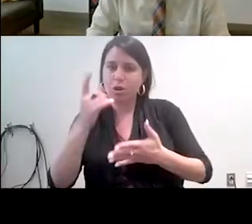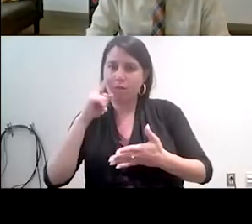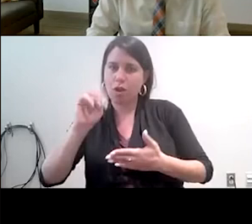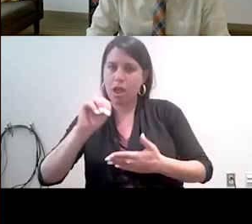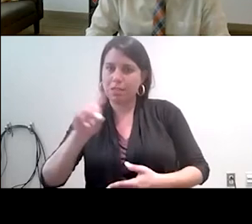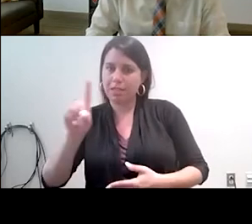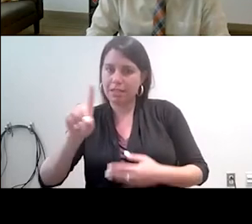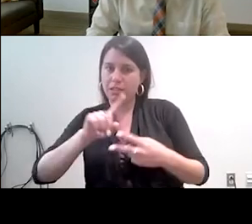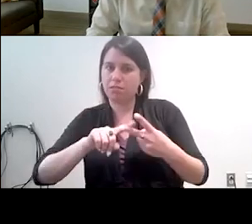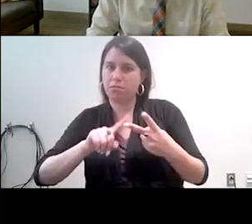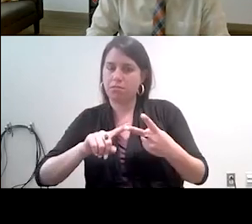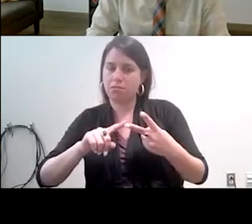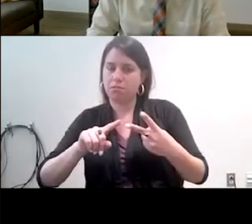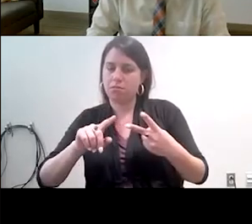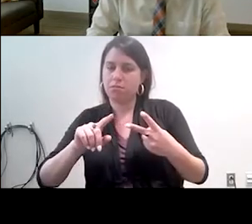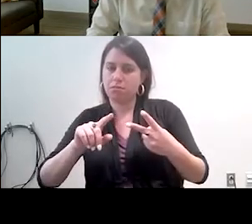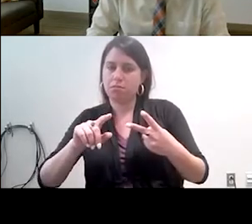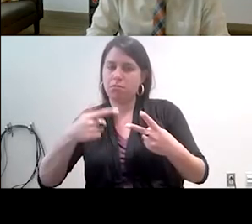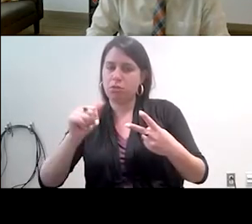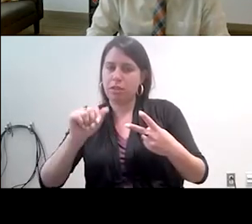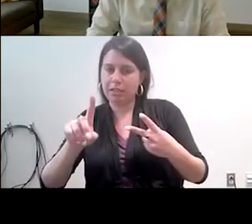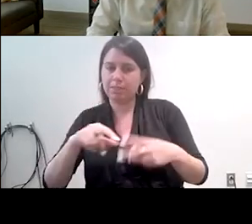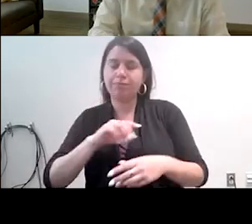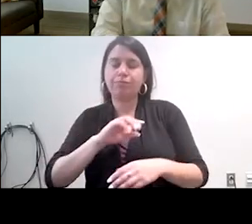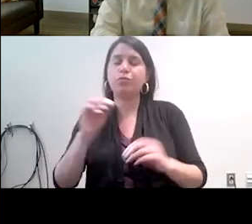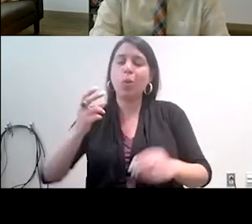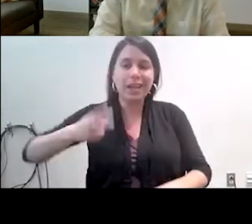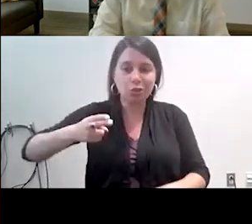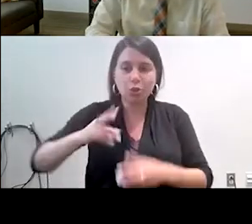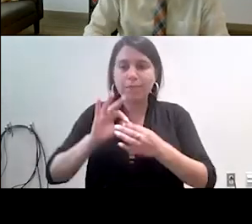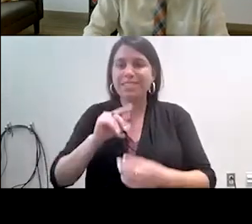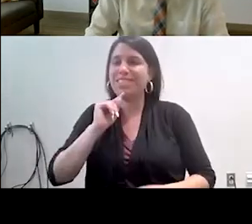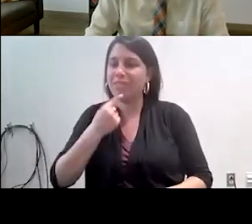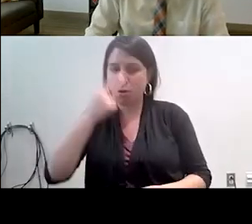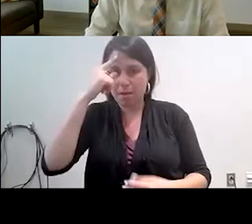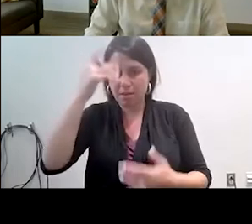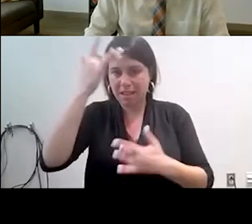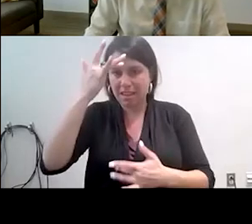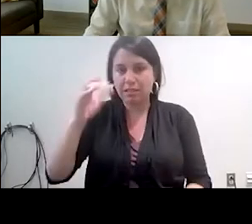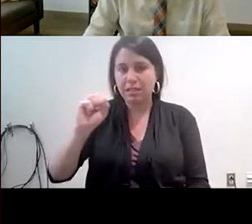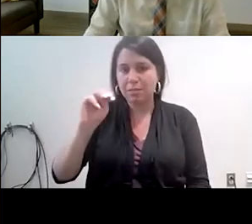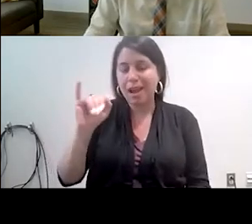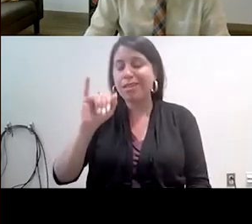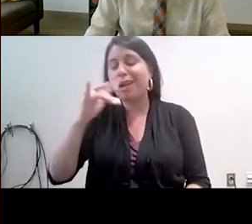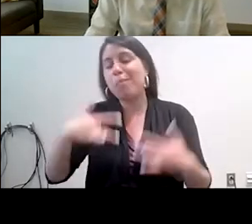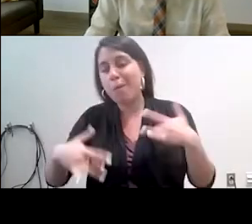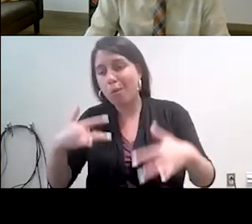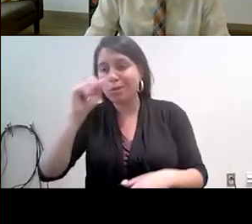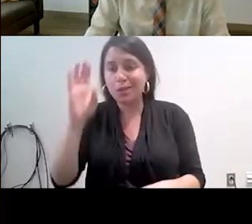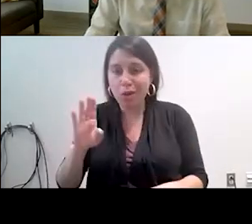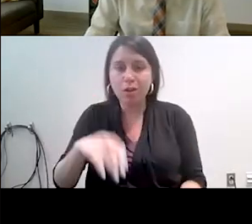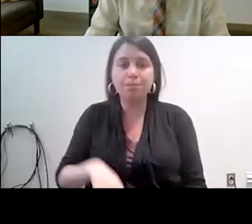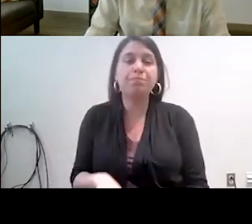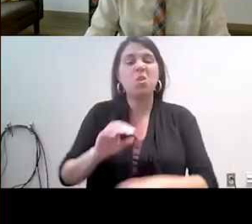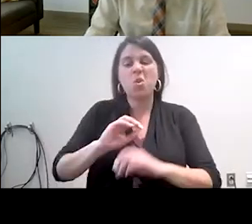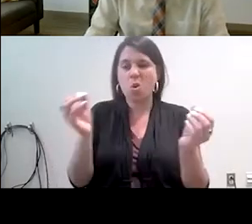They could not have a history of severe mental illness, such as bipolar or schizophrenia, and no substance abuse in the past